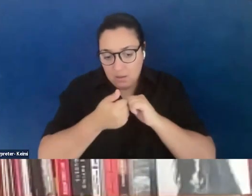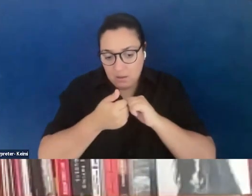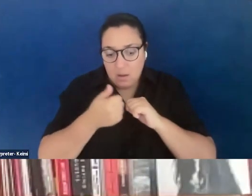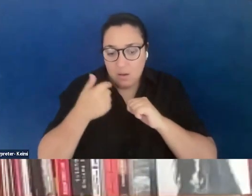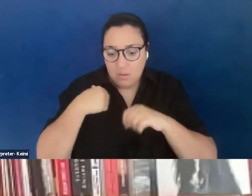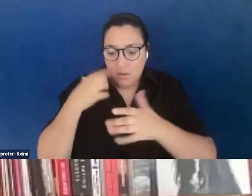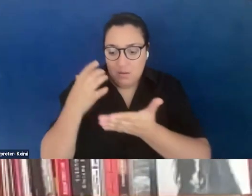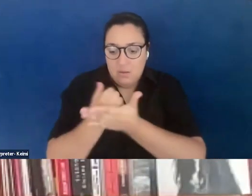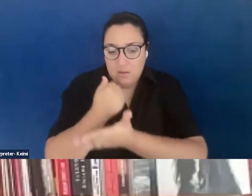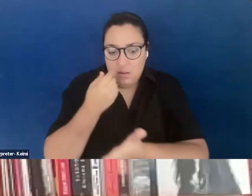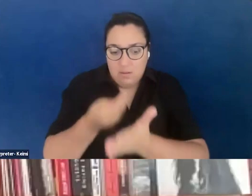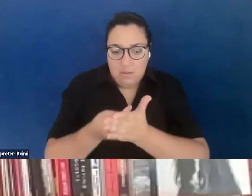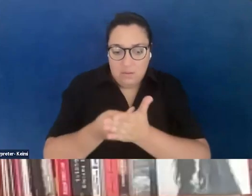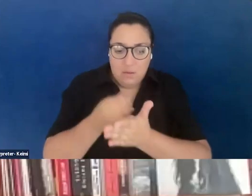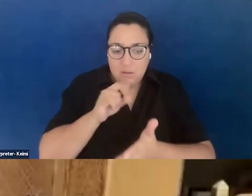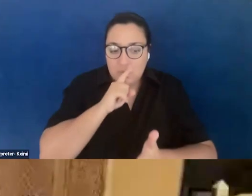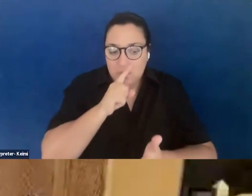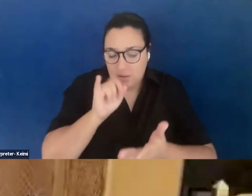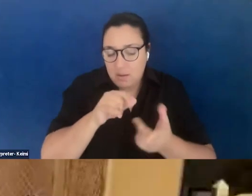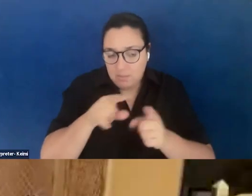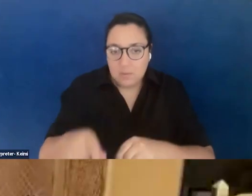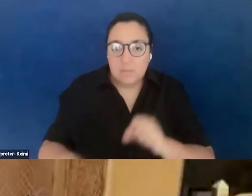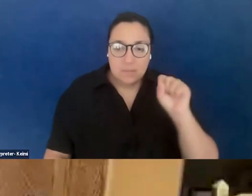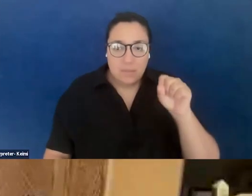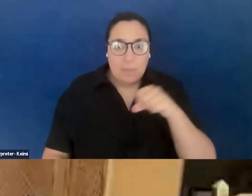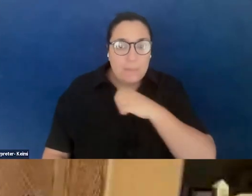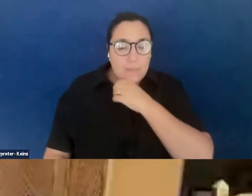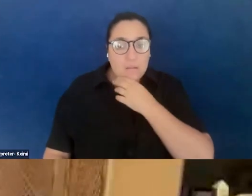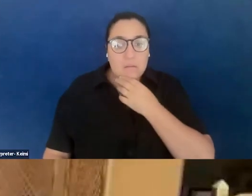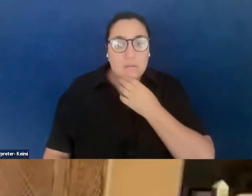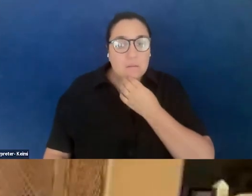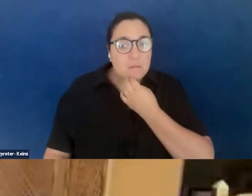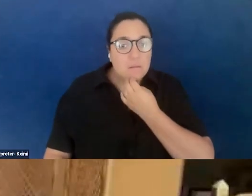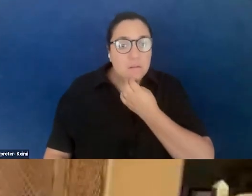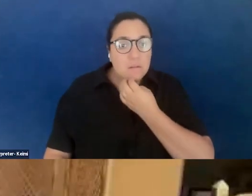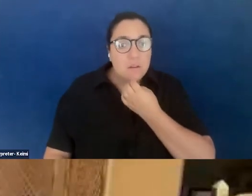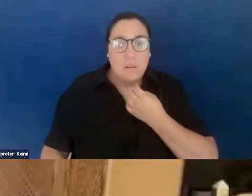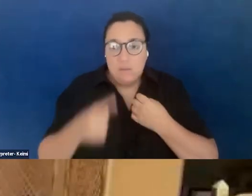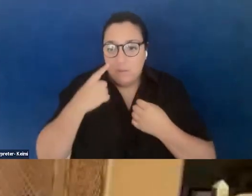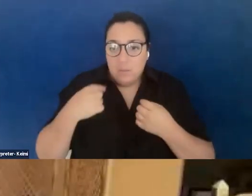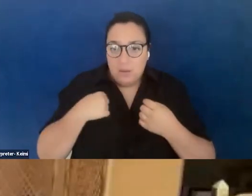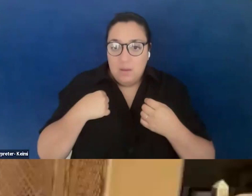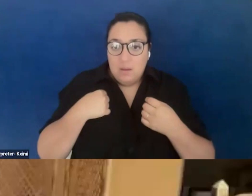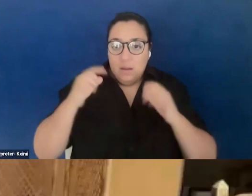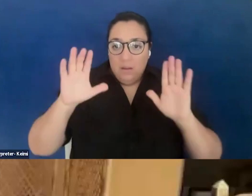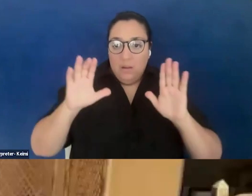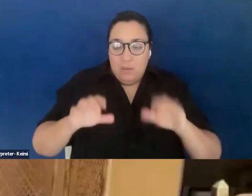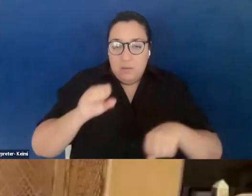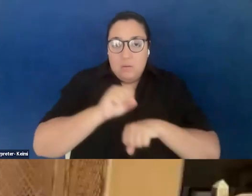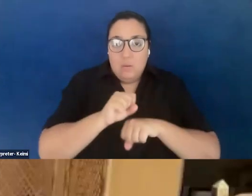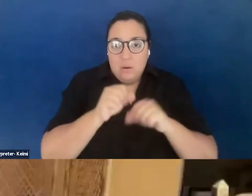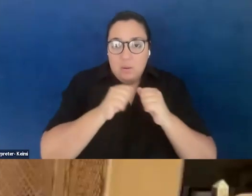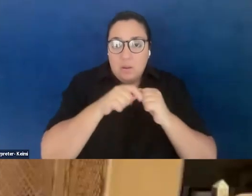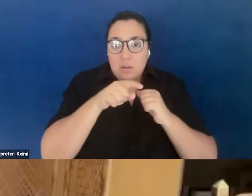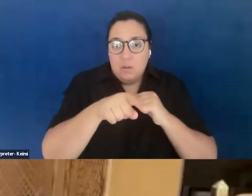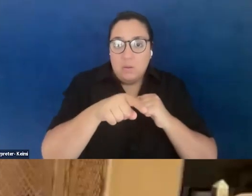that's real. And that happens. Yeah. For sure. I mean, for sure. me, it's really incredible to be able to work with you. And I think this kind of